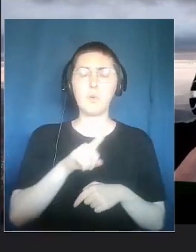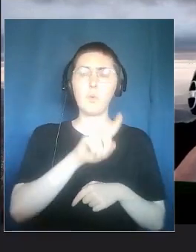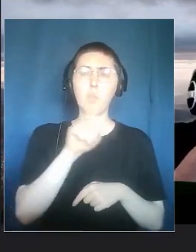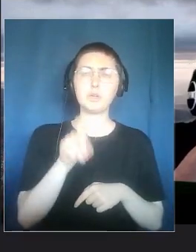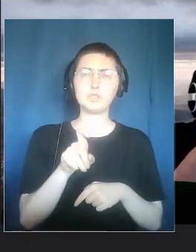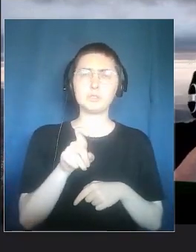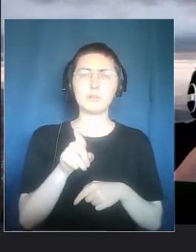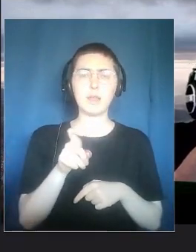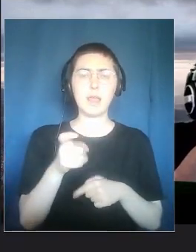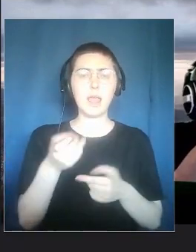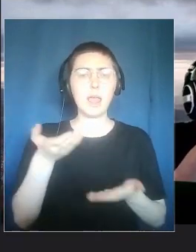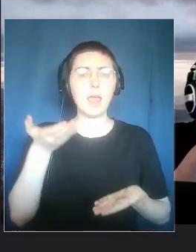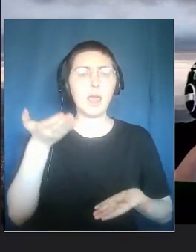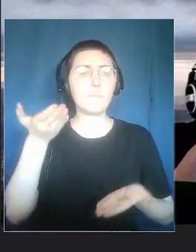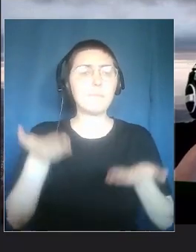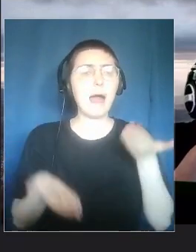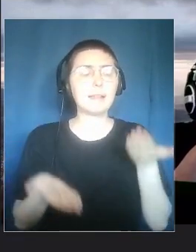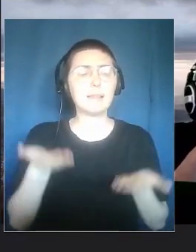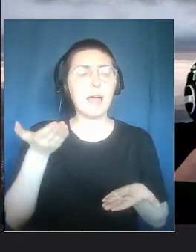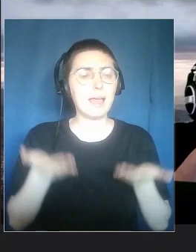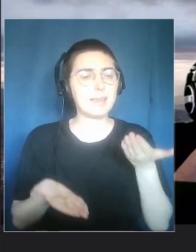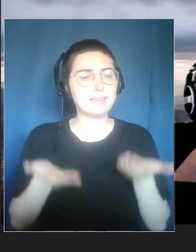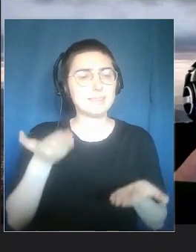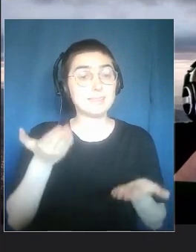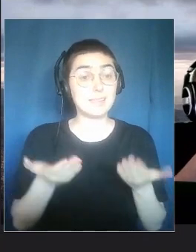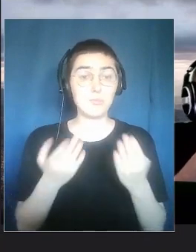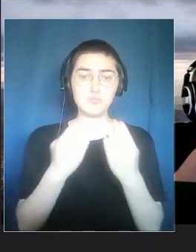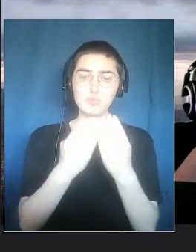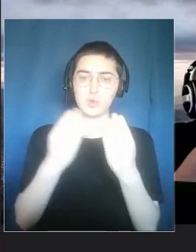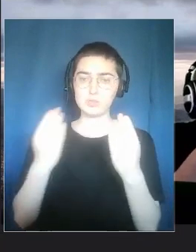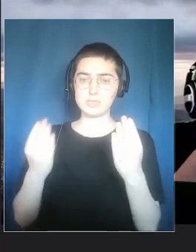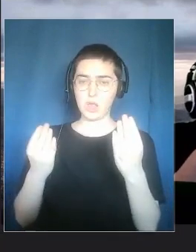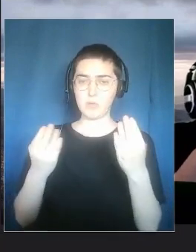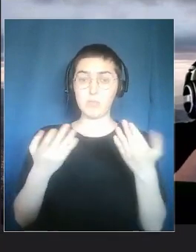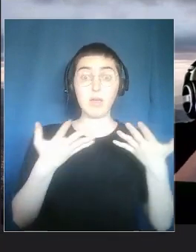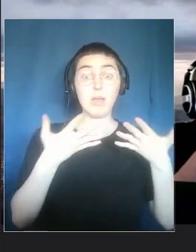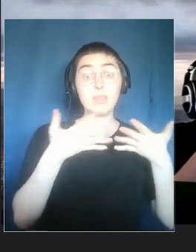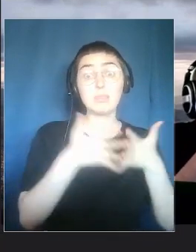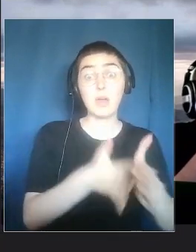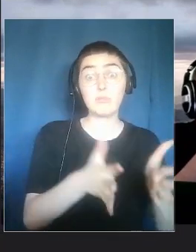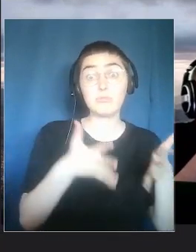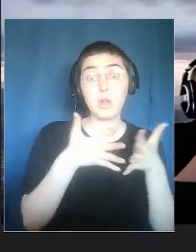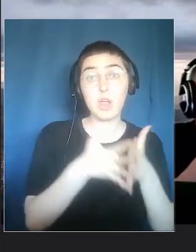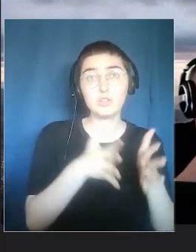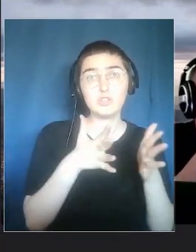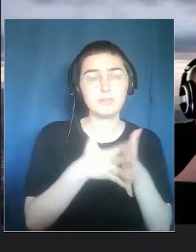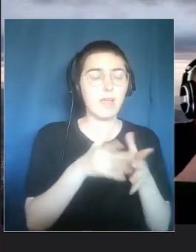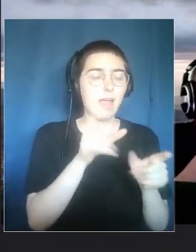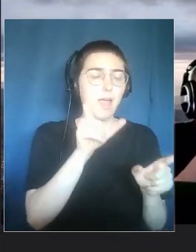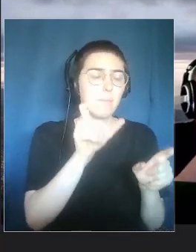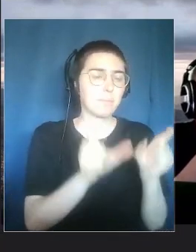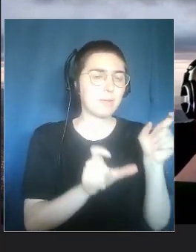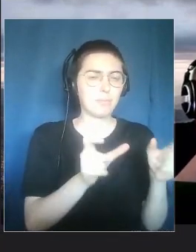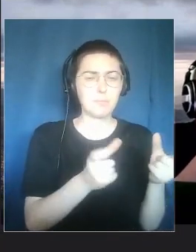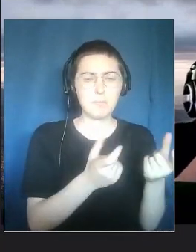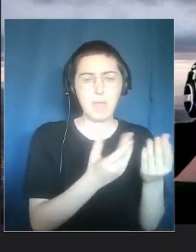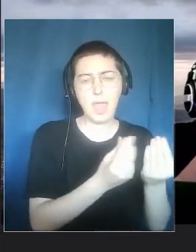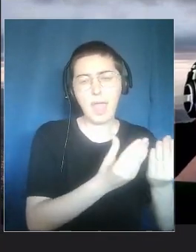So the question was on how to find a balance in a museum or a participative theatre,